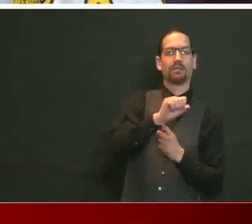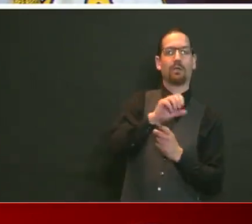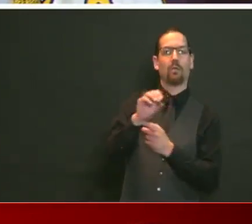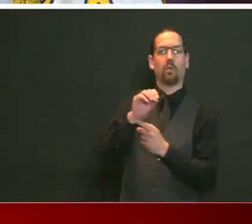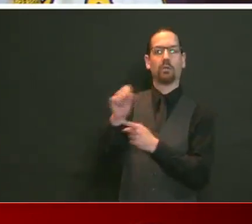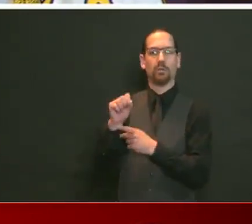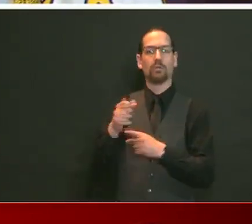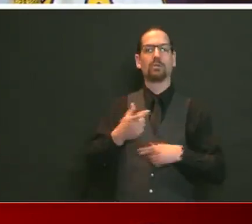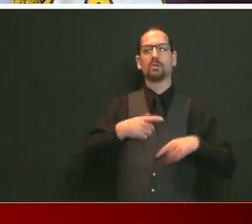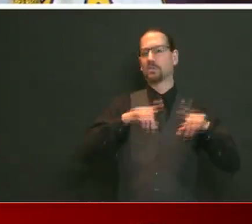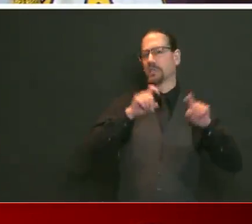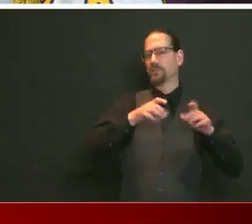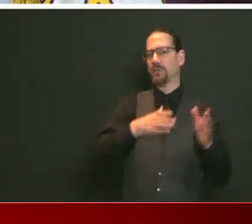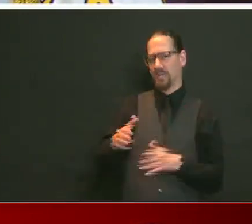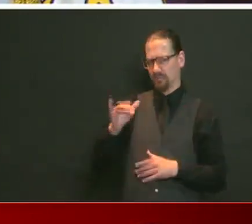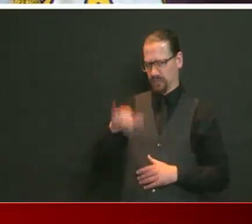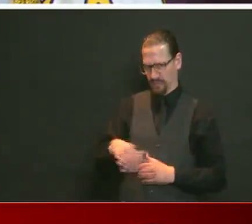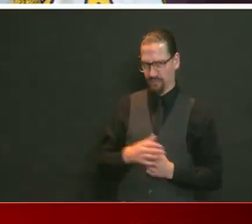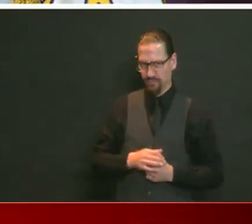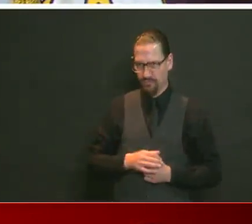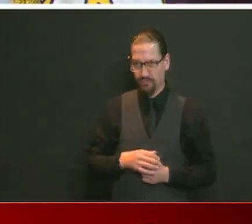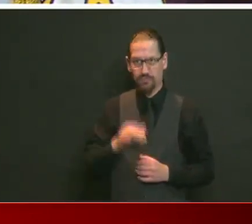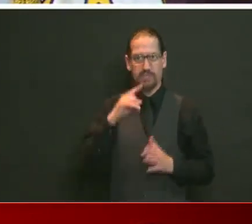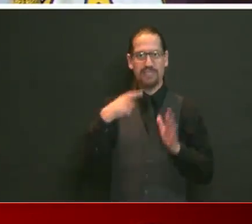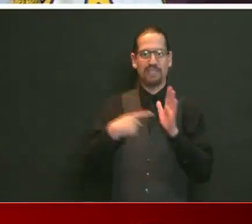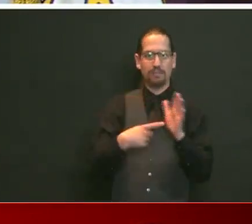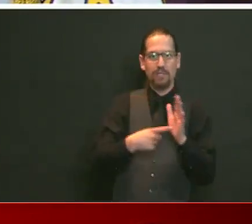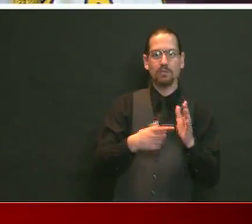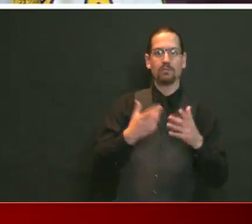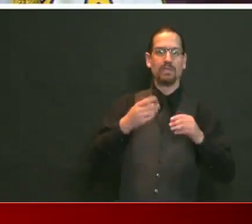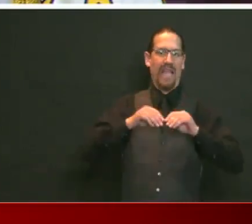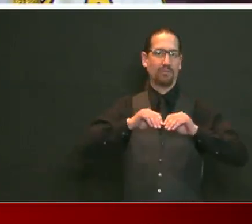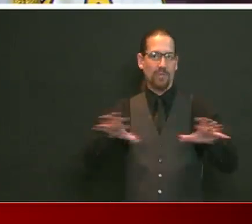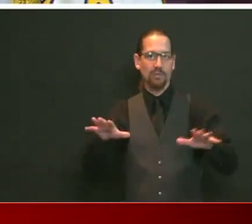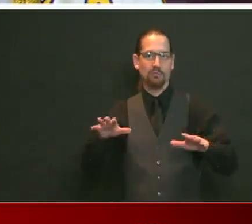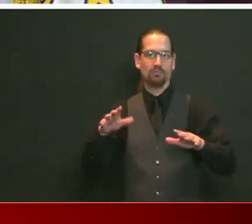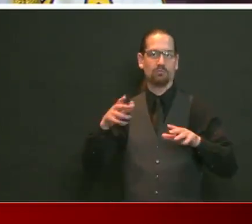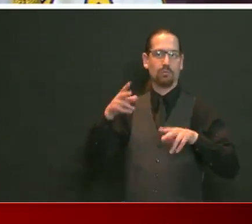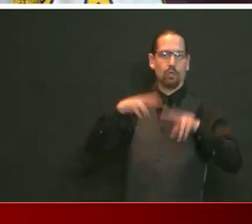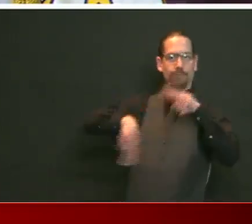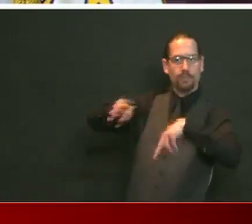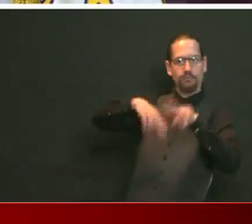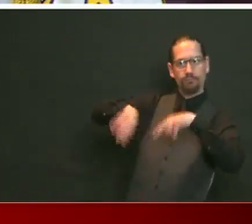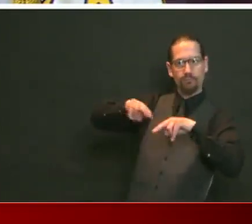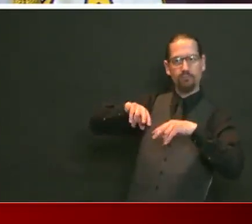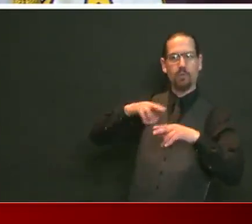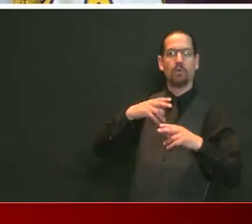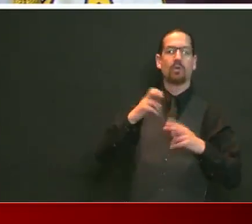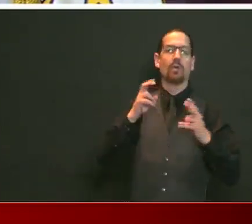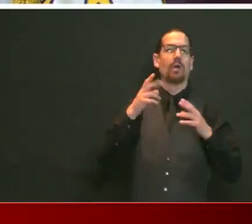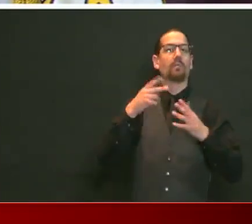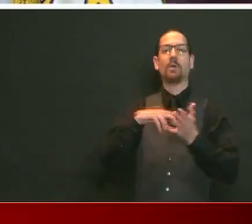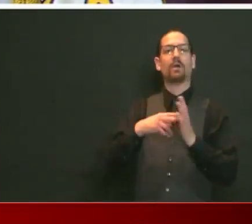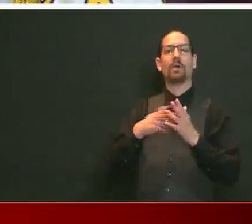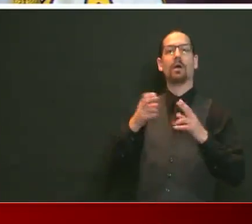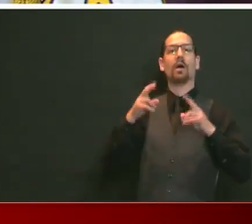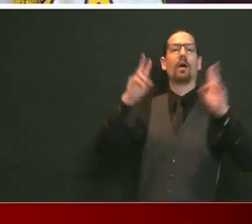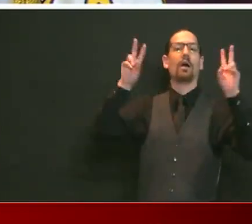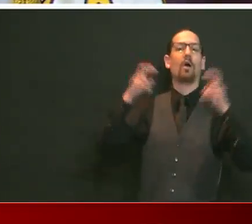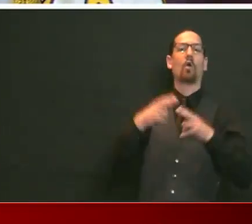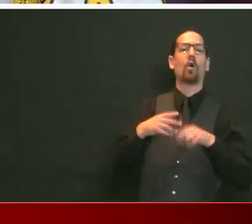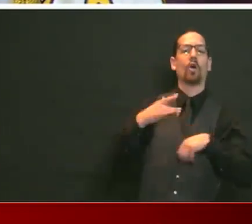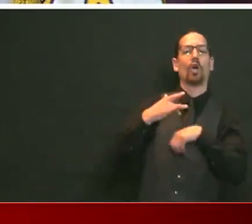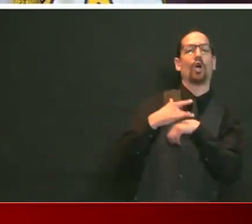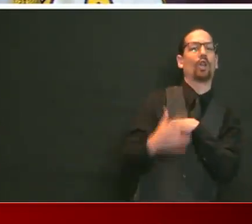symptomatics, outbreaks, and then sentinel surveillance, our early warning system, we really want to build out that early warning